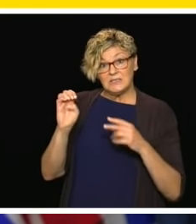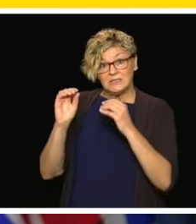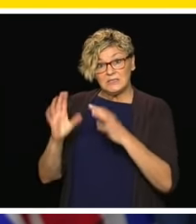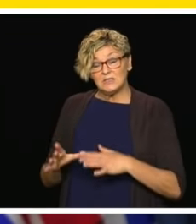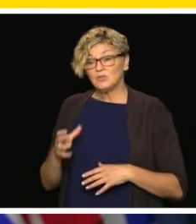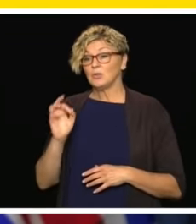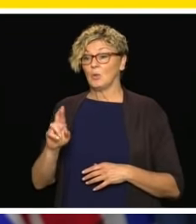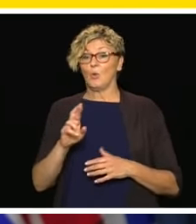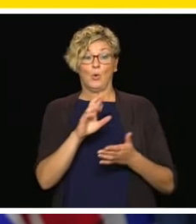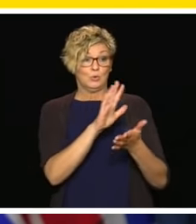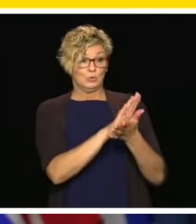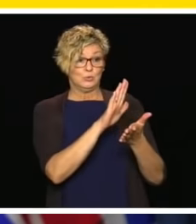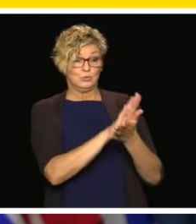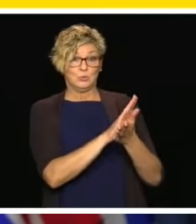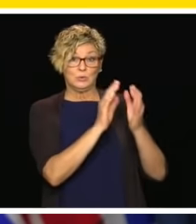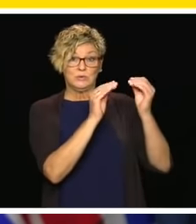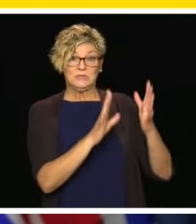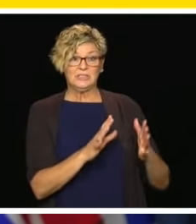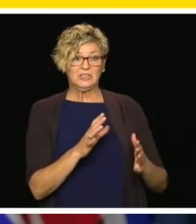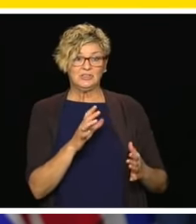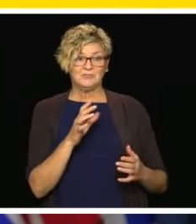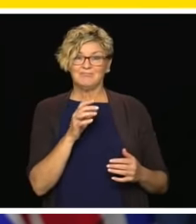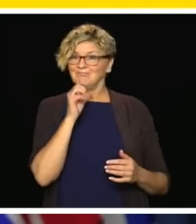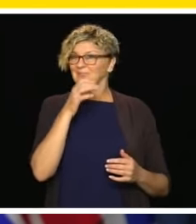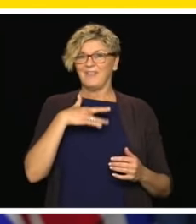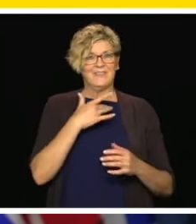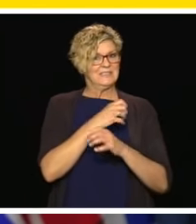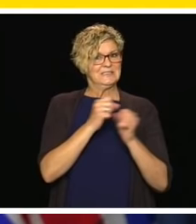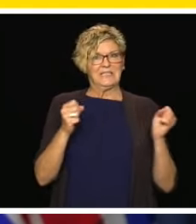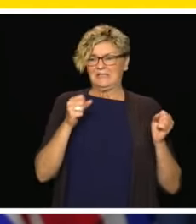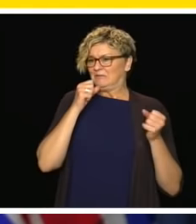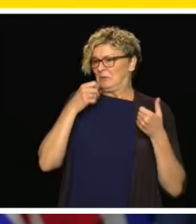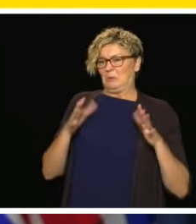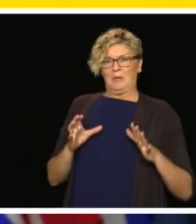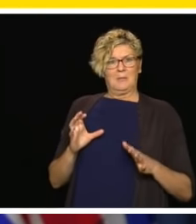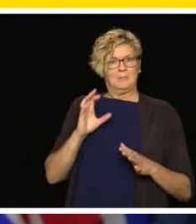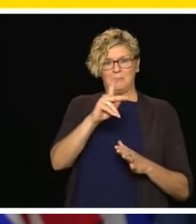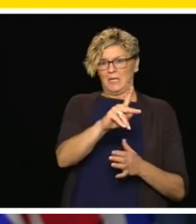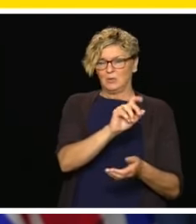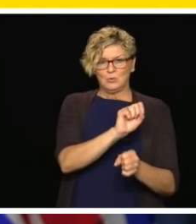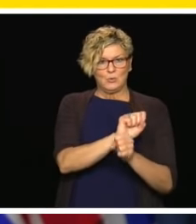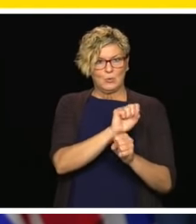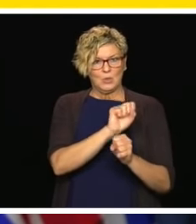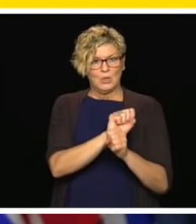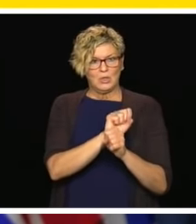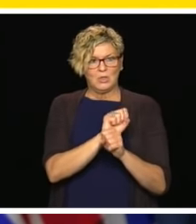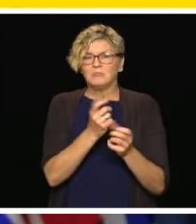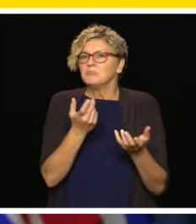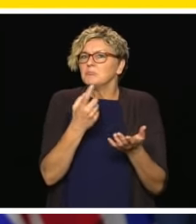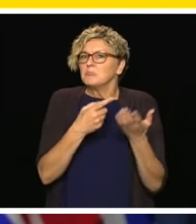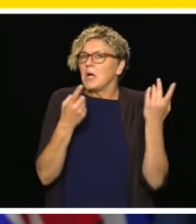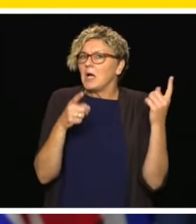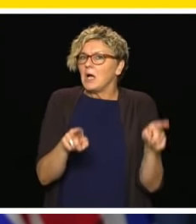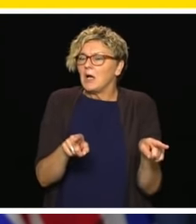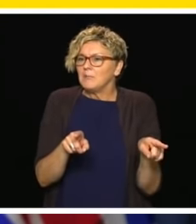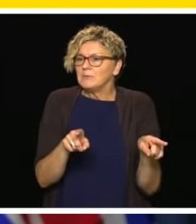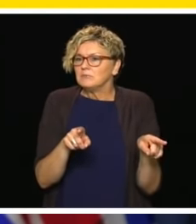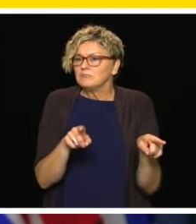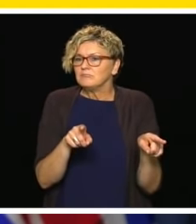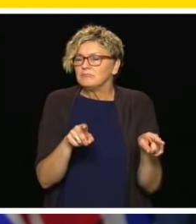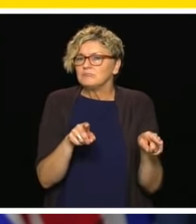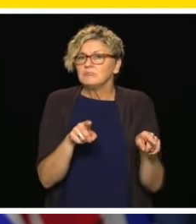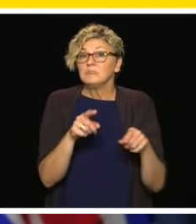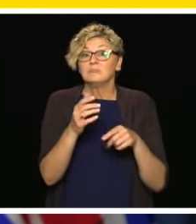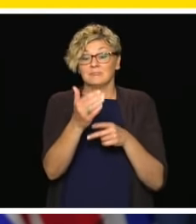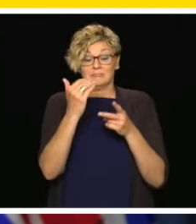don't feel safe safe coming back to work? And with that, will that make up for people hearing about layoff notices, will that make up for the teachers who may be